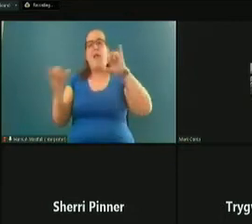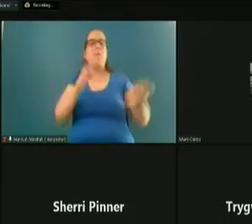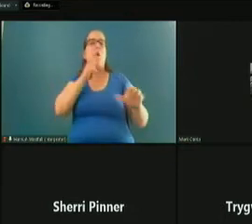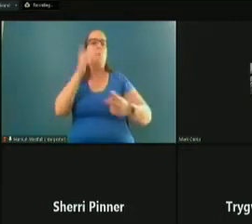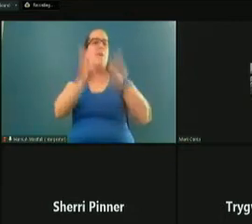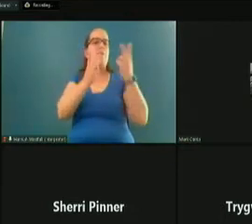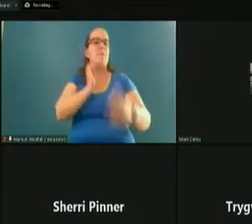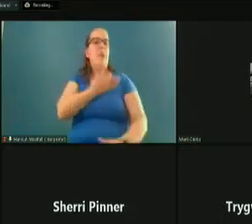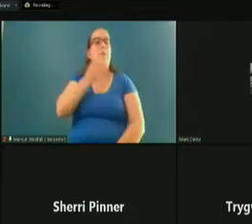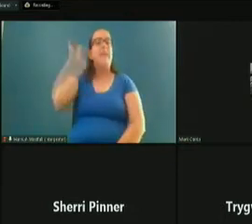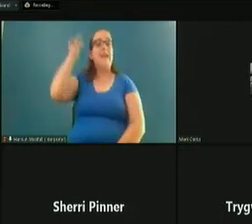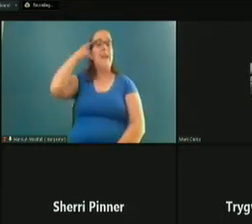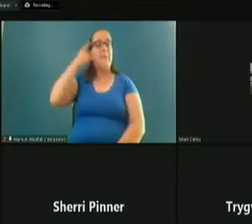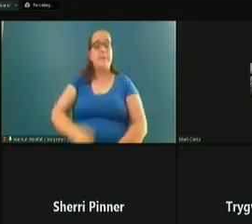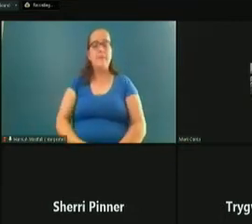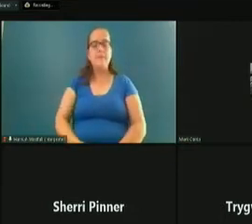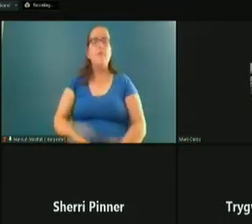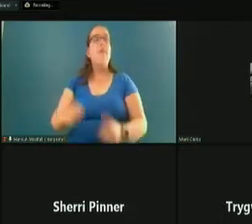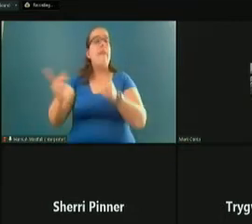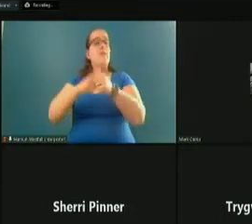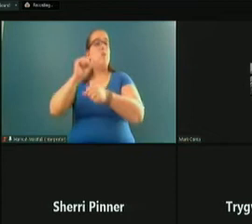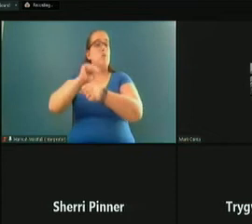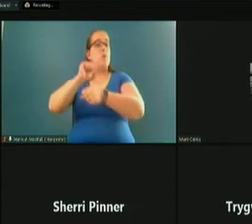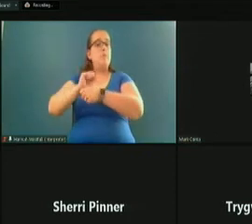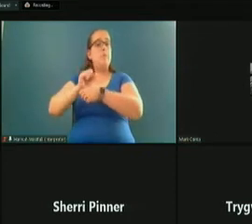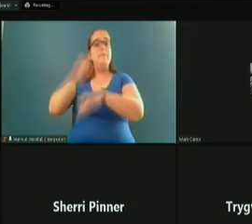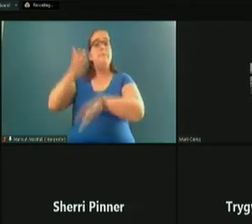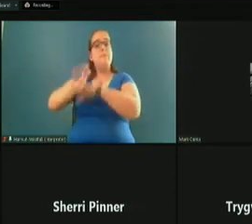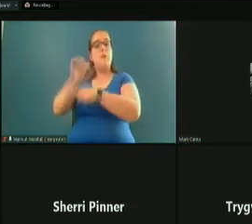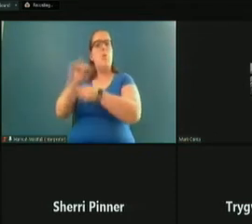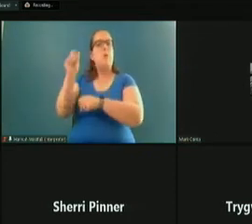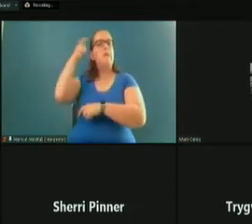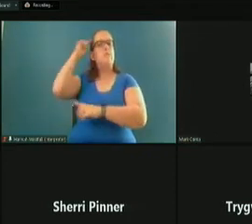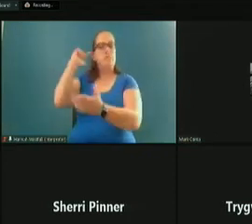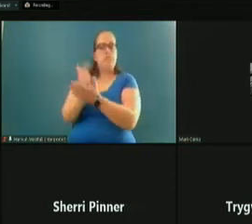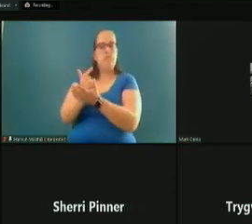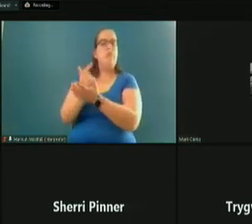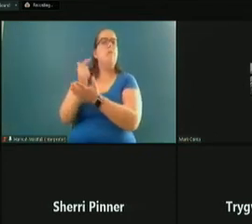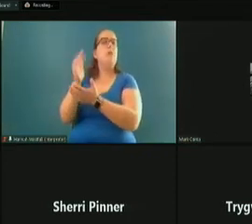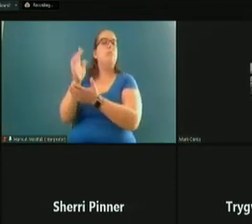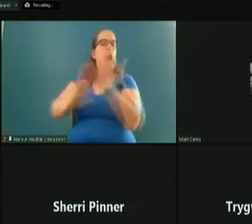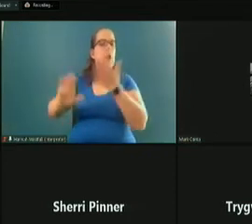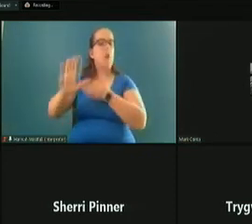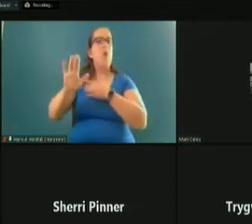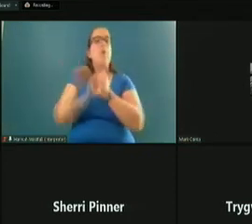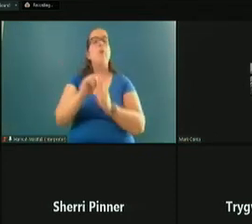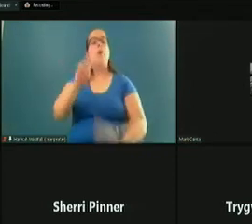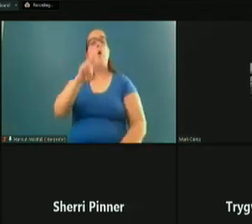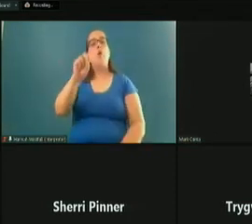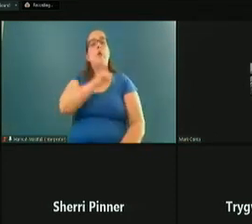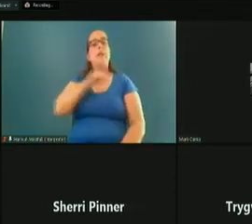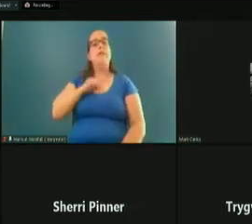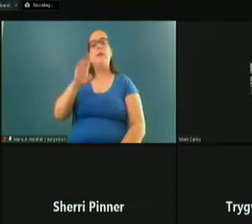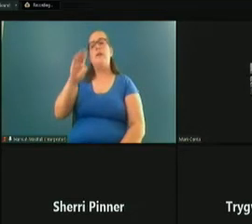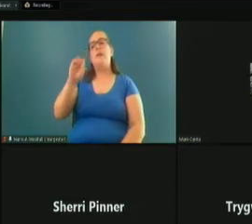our Capitol. My first job then after working at the Capitol and graduating from Willamette was with U.S. Senator Bob Packwood